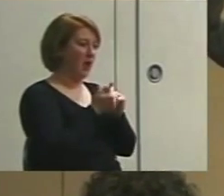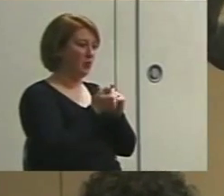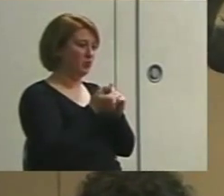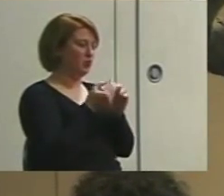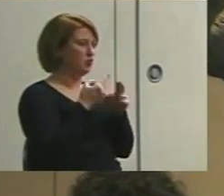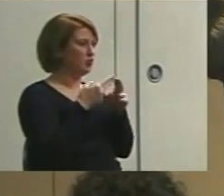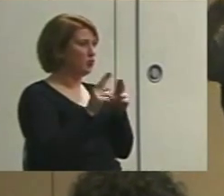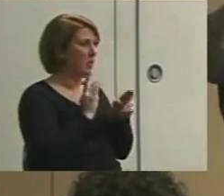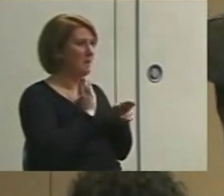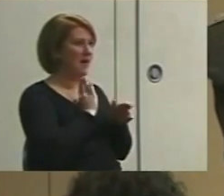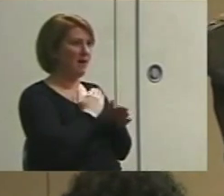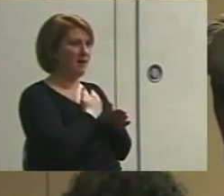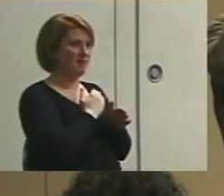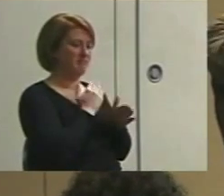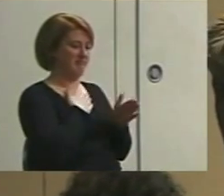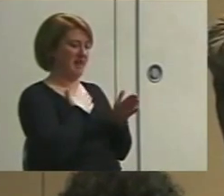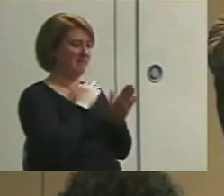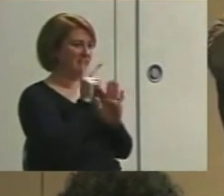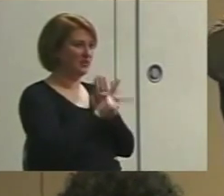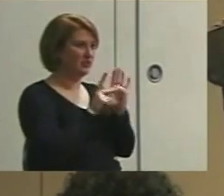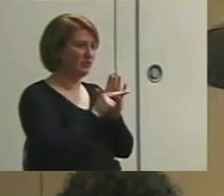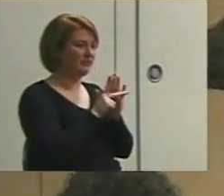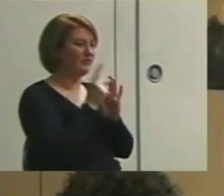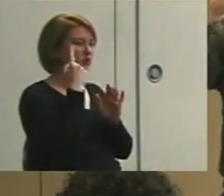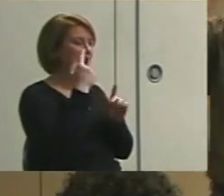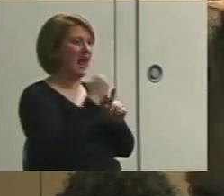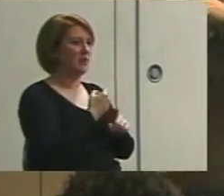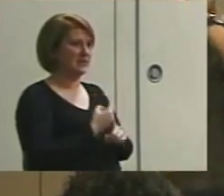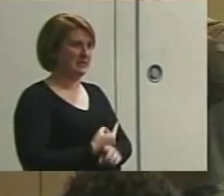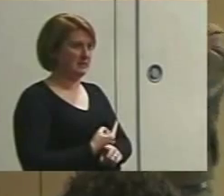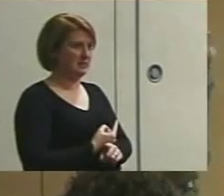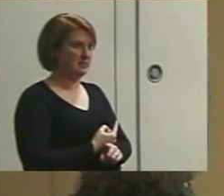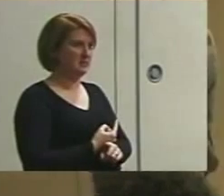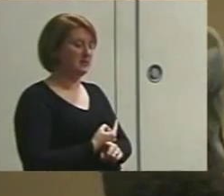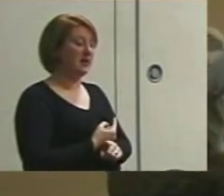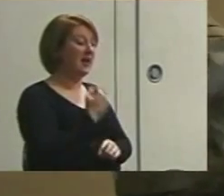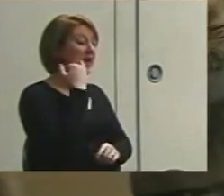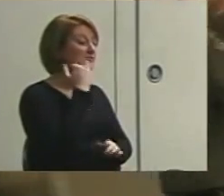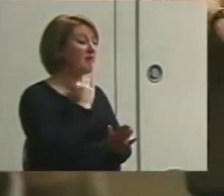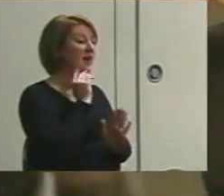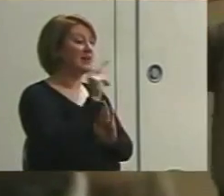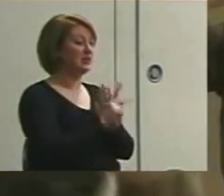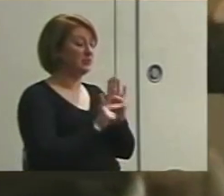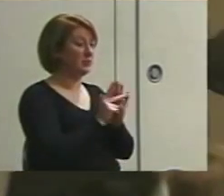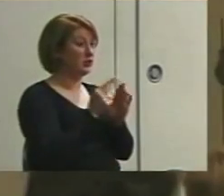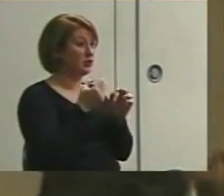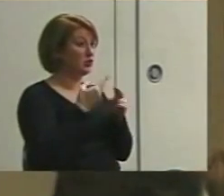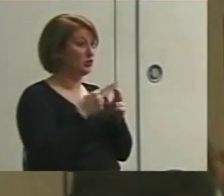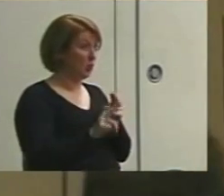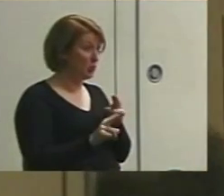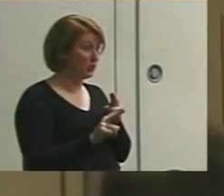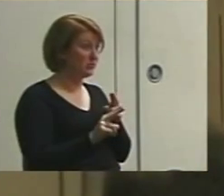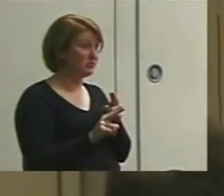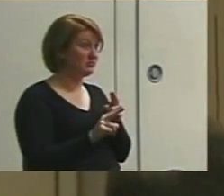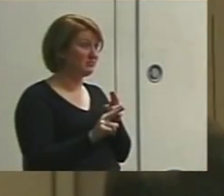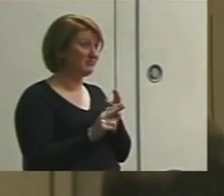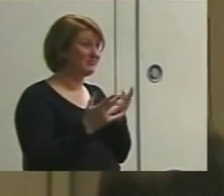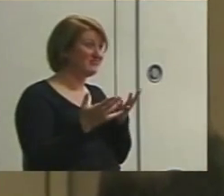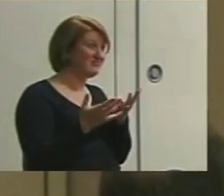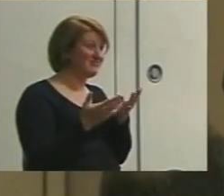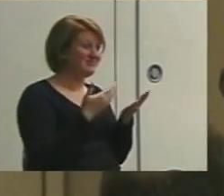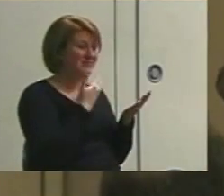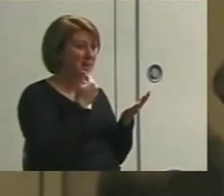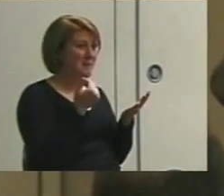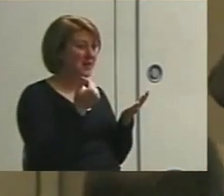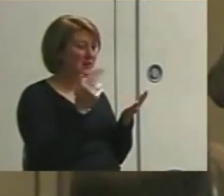for me to make this be accurate enough? And if my interval was going to be that short, then wouldn't I be